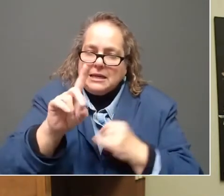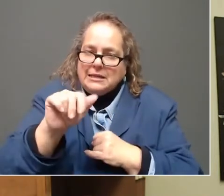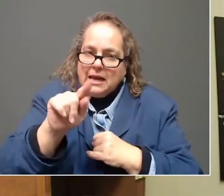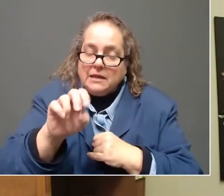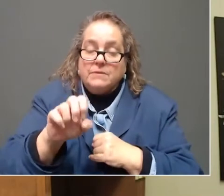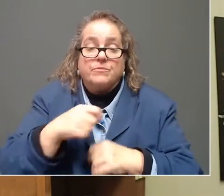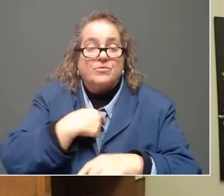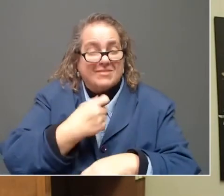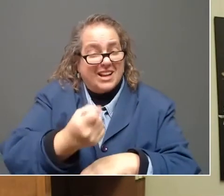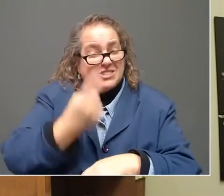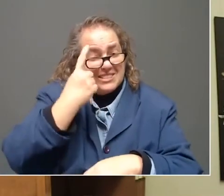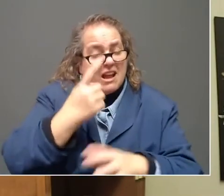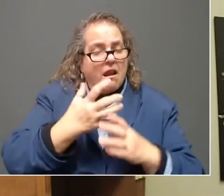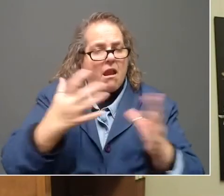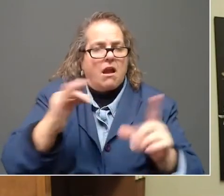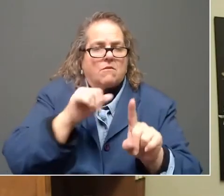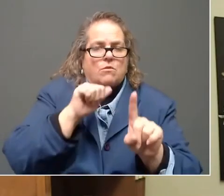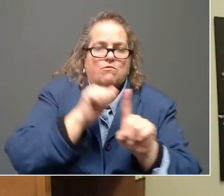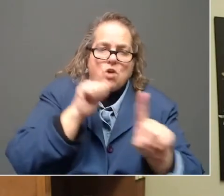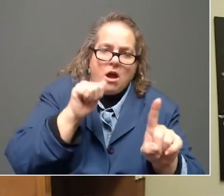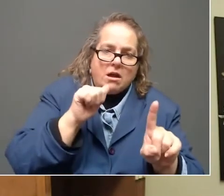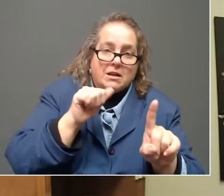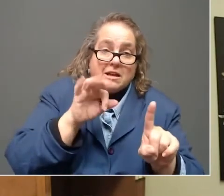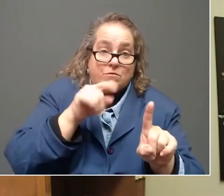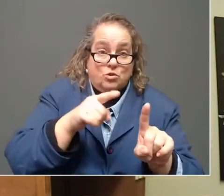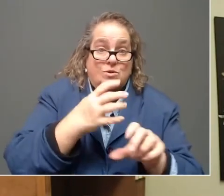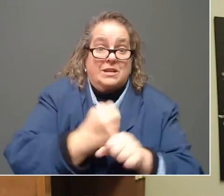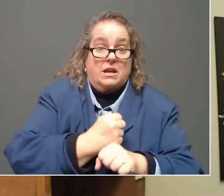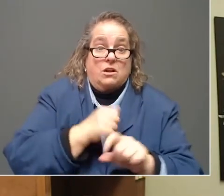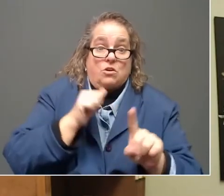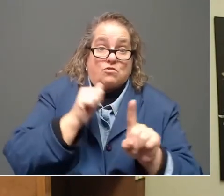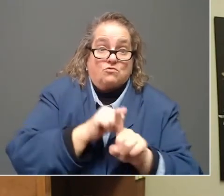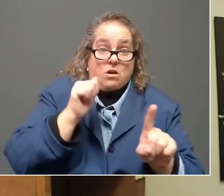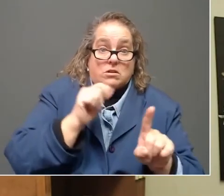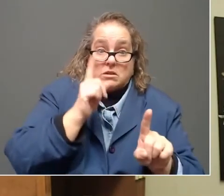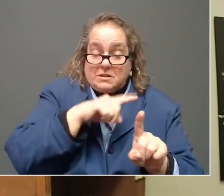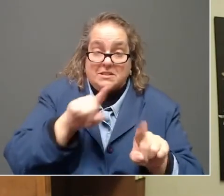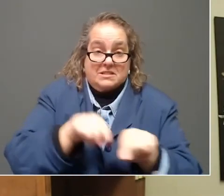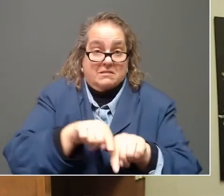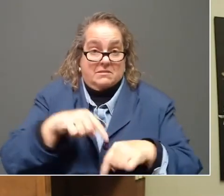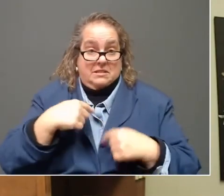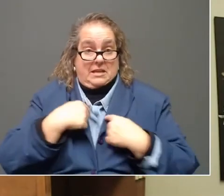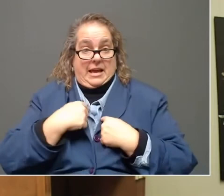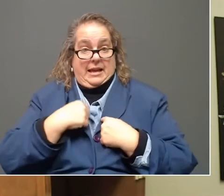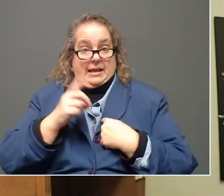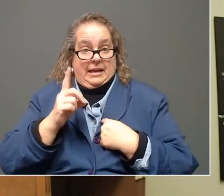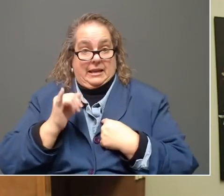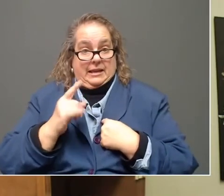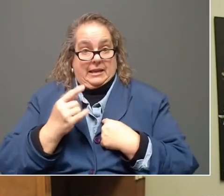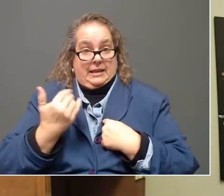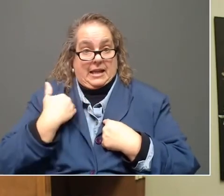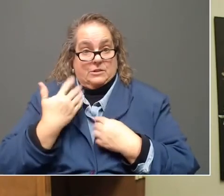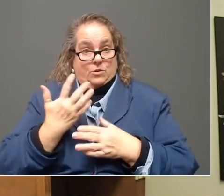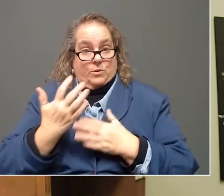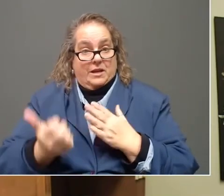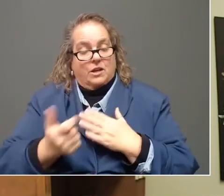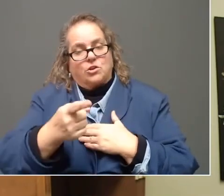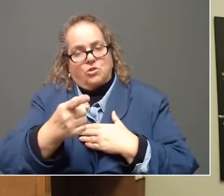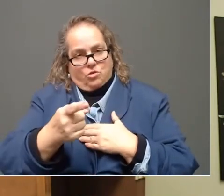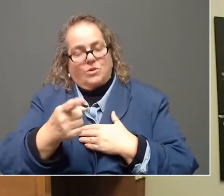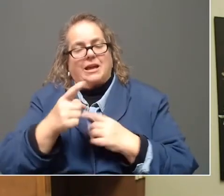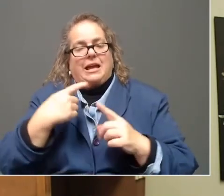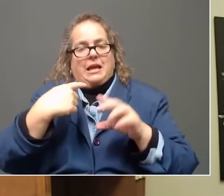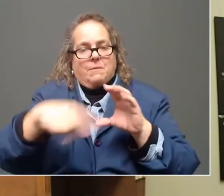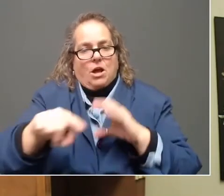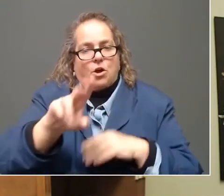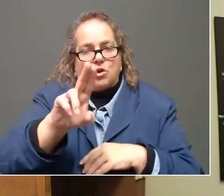If you get one of those fraudulent filings, just like I did this past weekend, you can email uifraud at